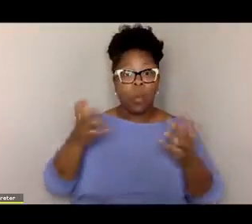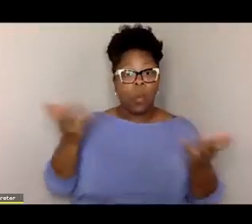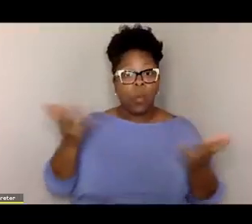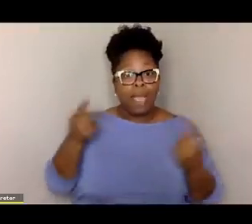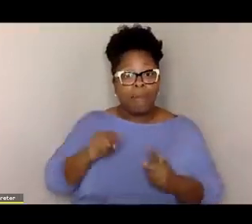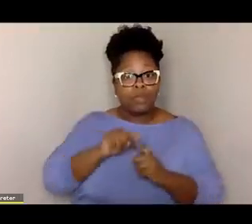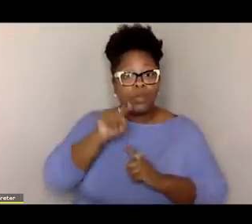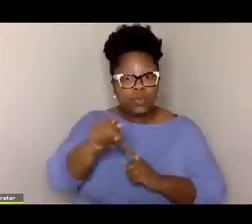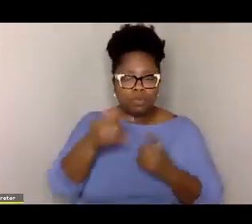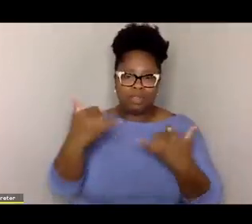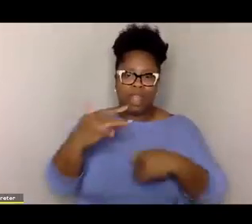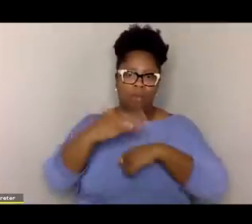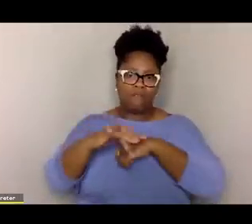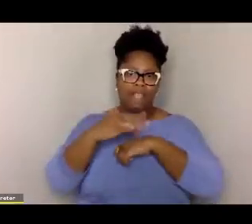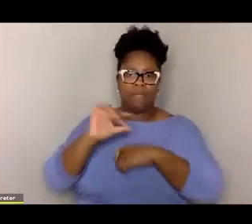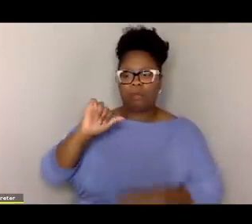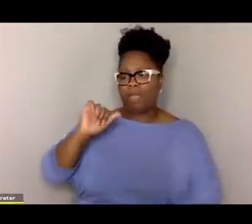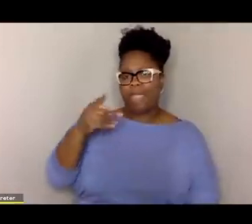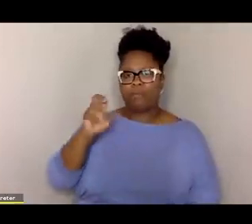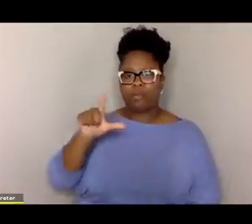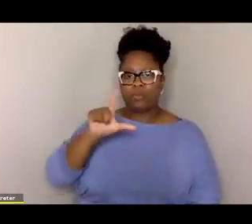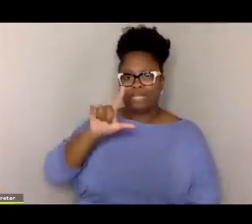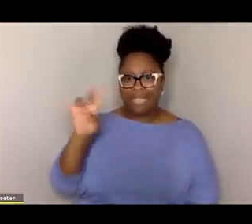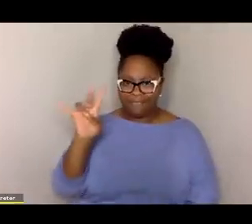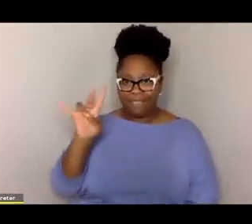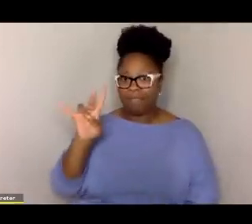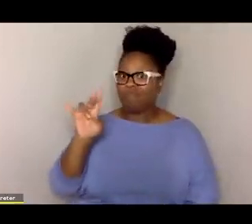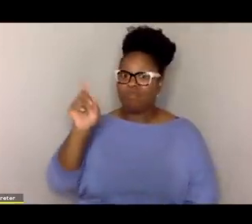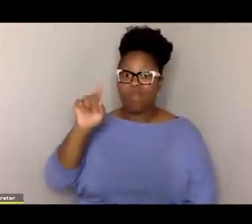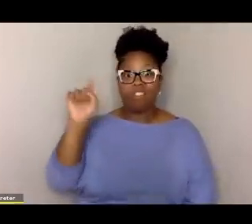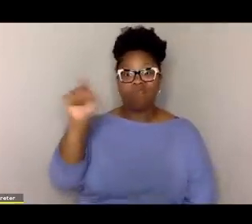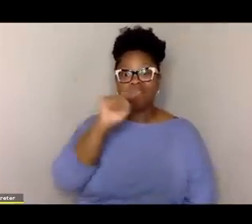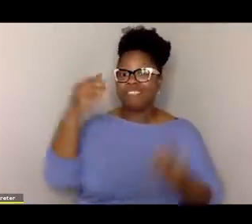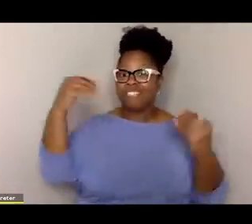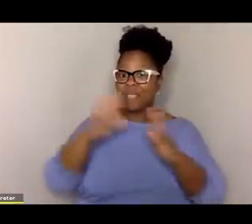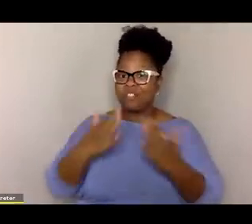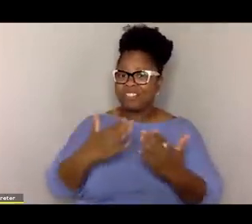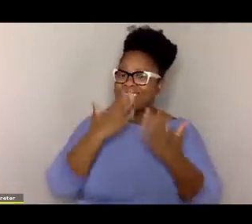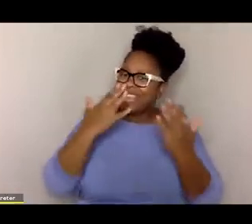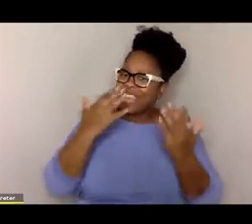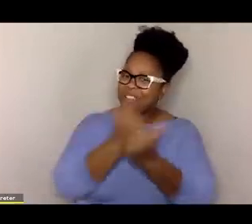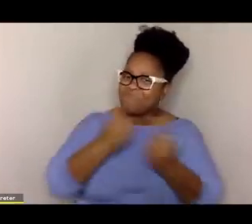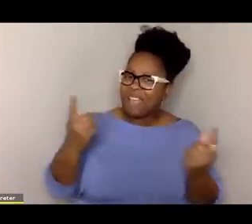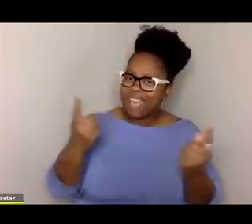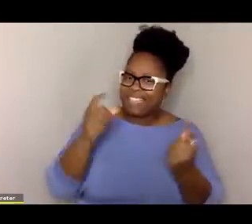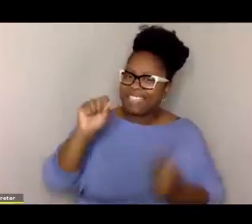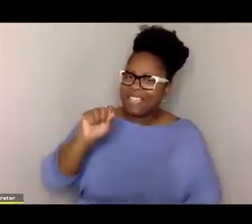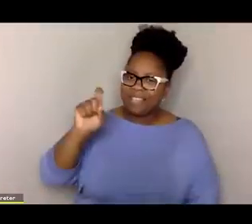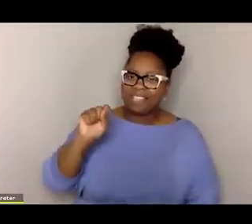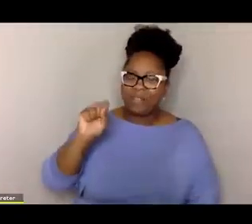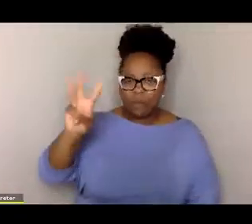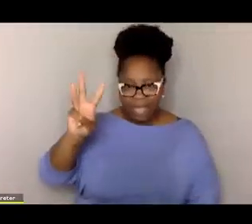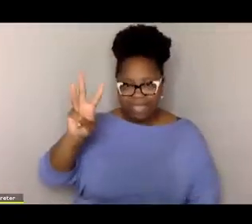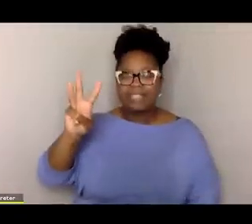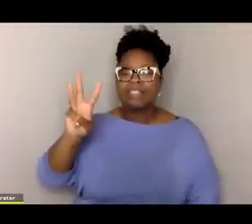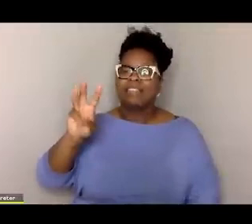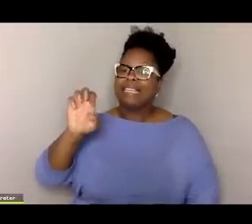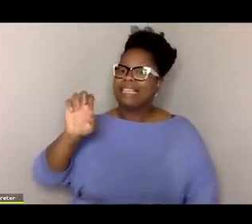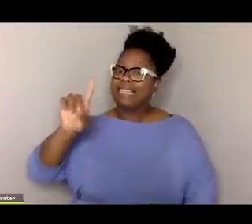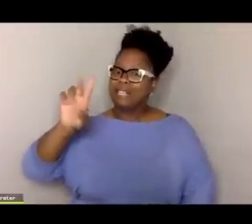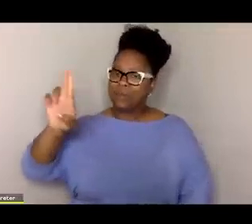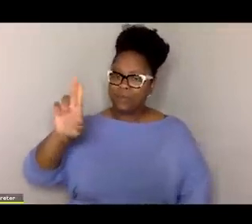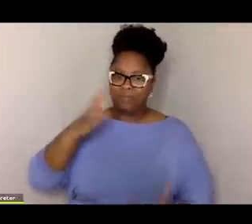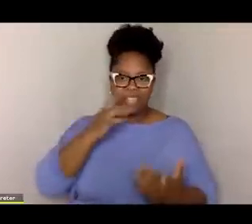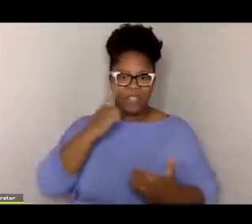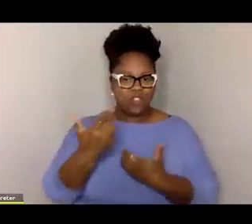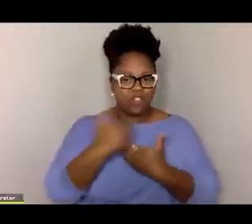What Happened to You is available April 27th wherever books are sold. Thank you everybody at South by